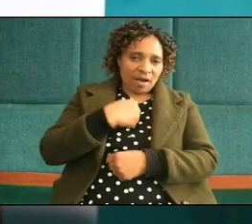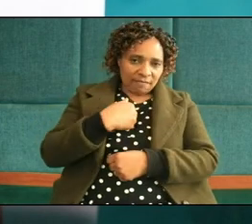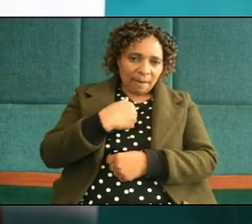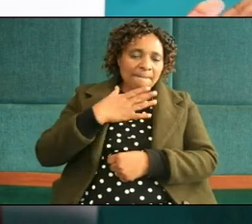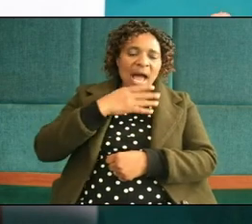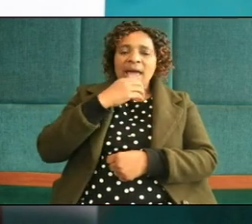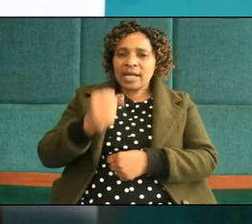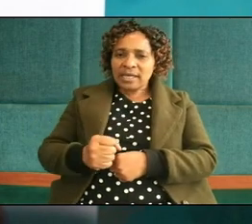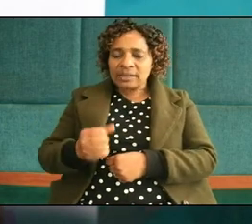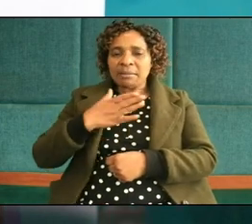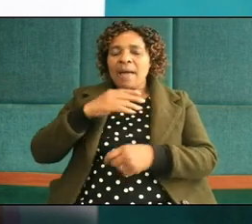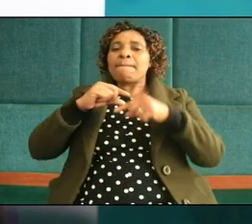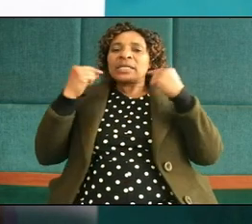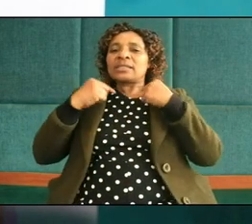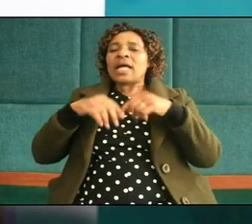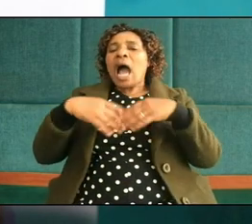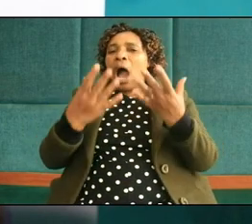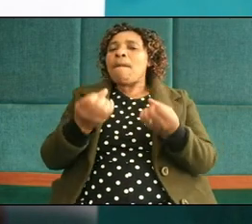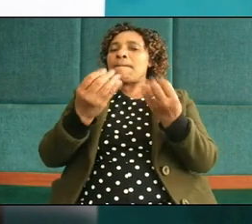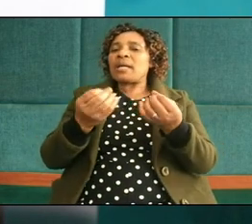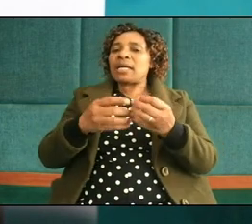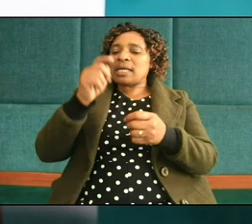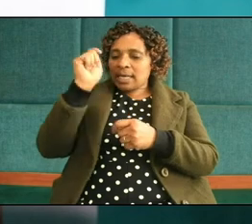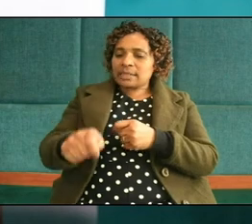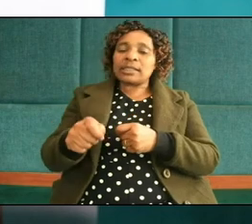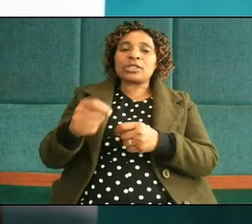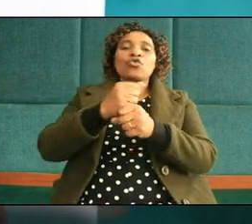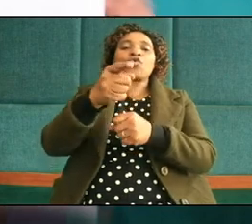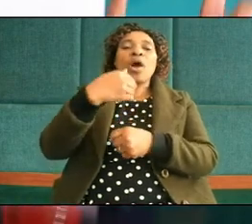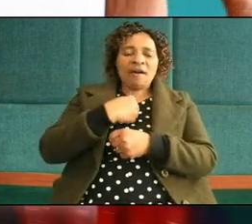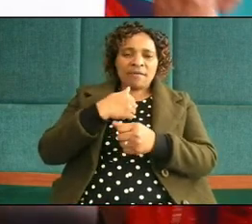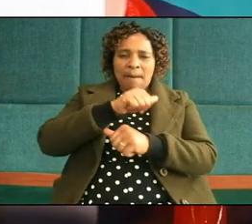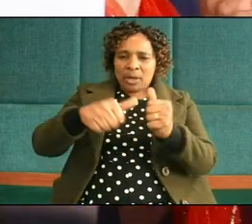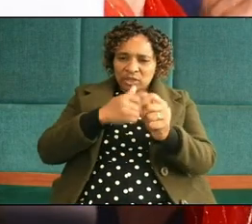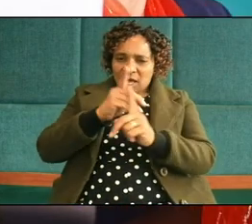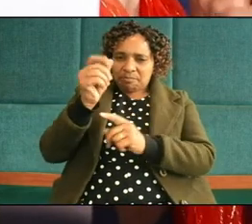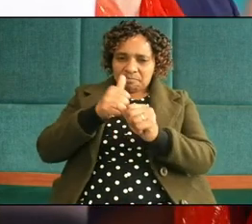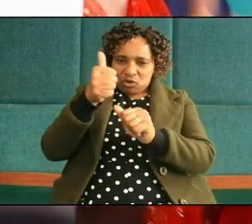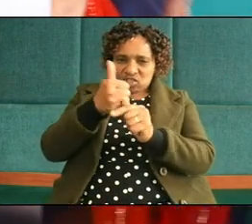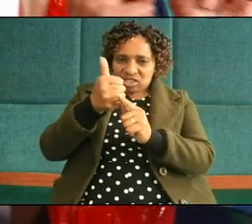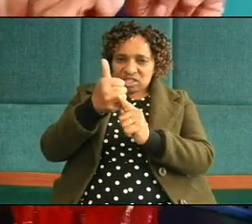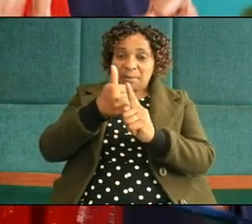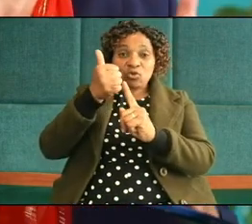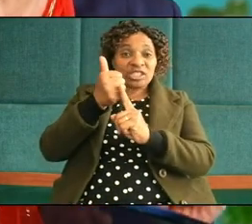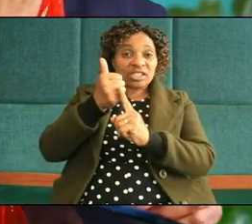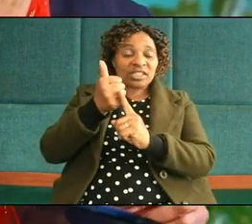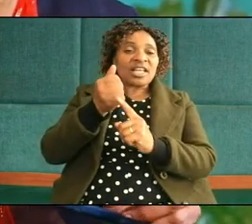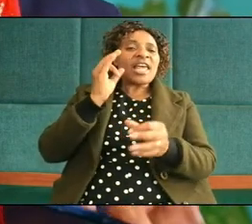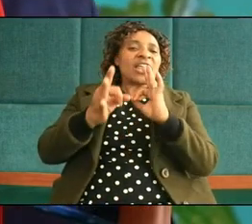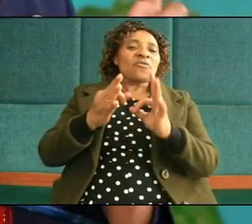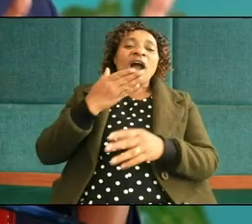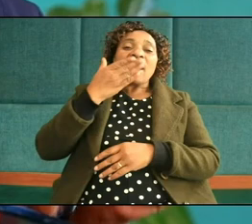pastors how many cases have you had about abuse if you have if your answer is